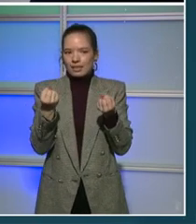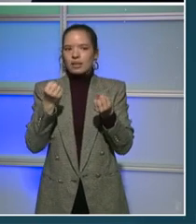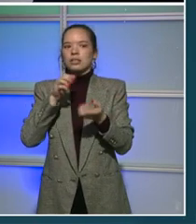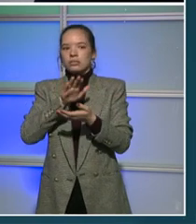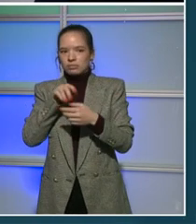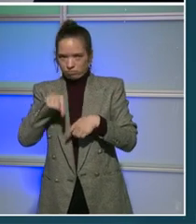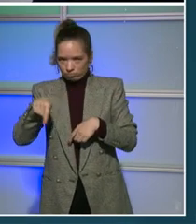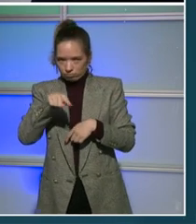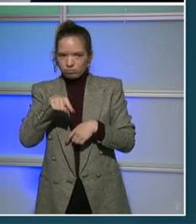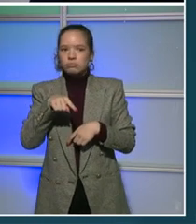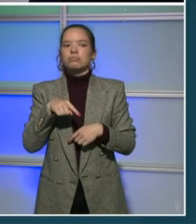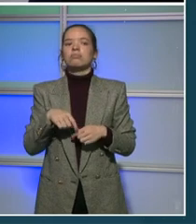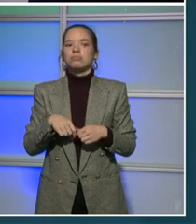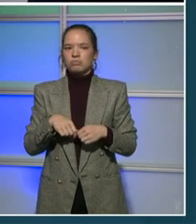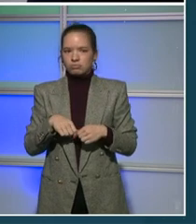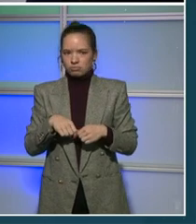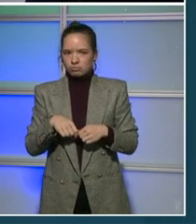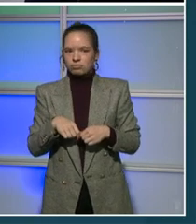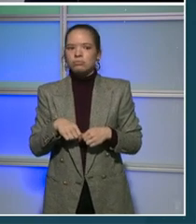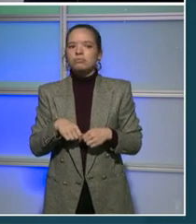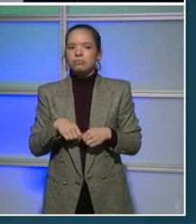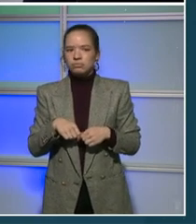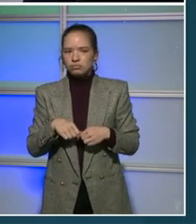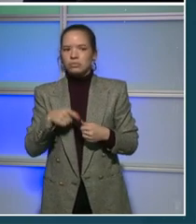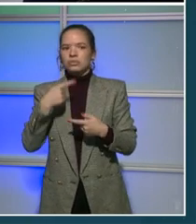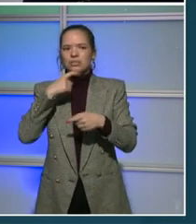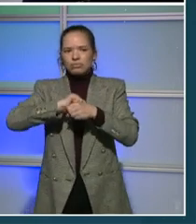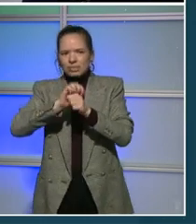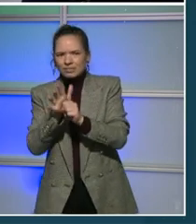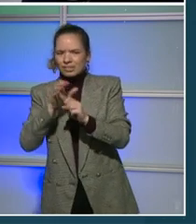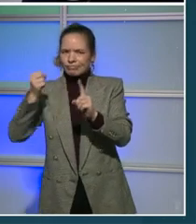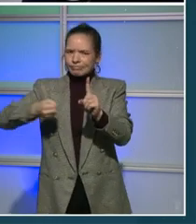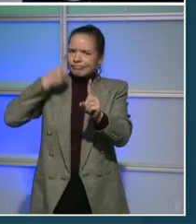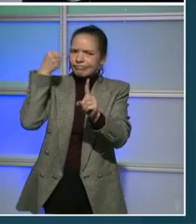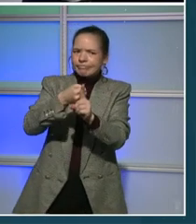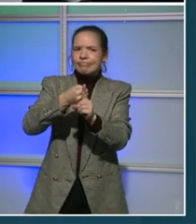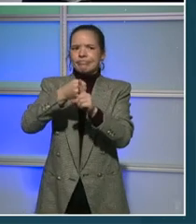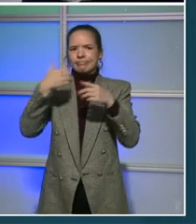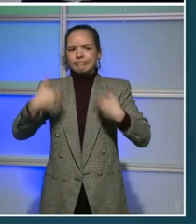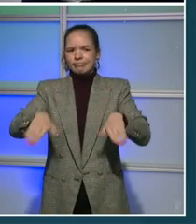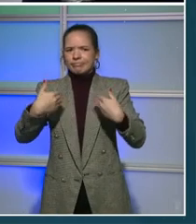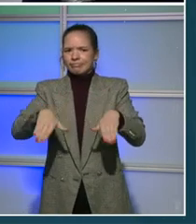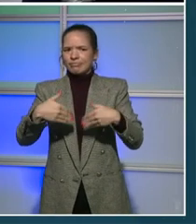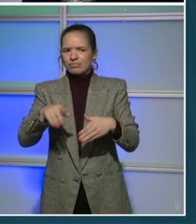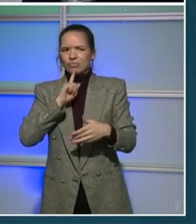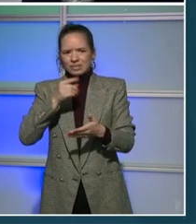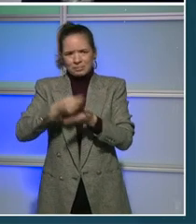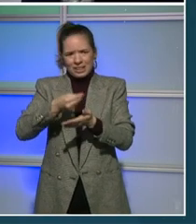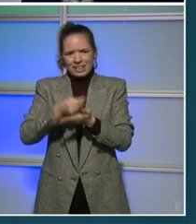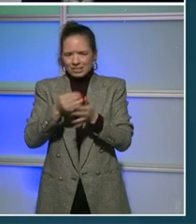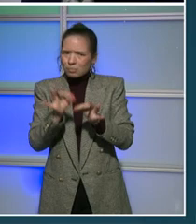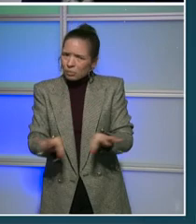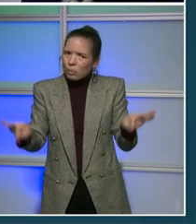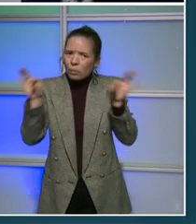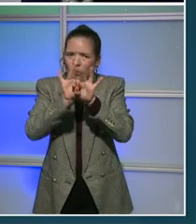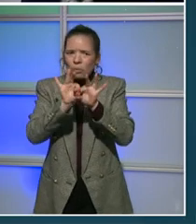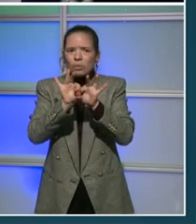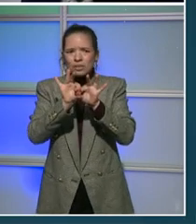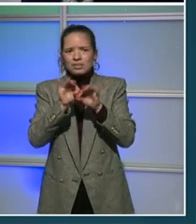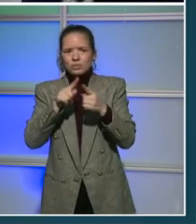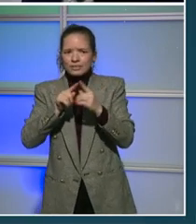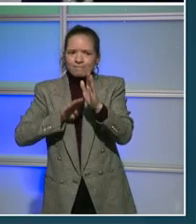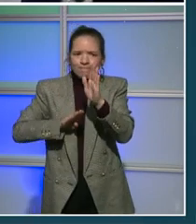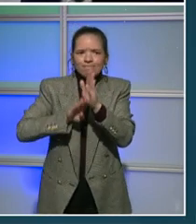so the budget also provides financial support for this recovery, including millions for rental assistance for our residents to prevent evictions,